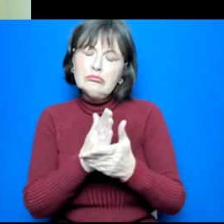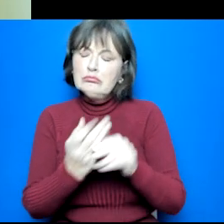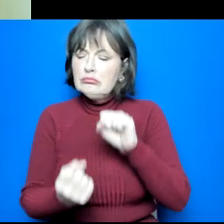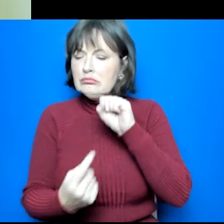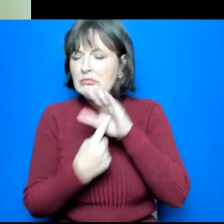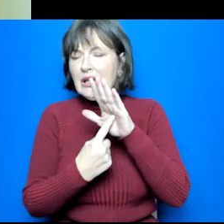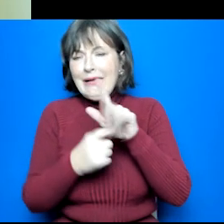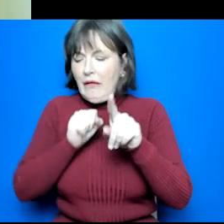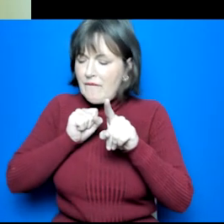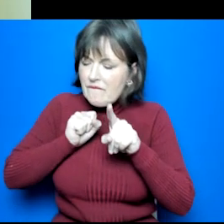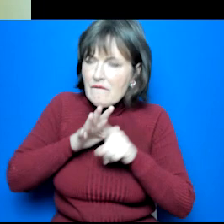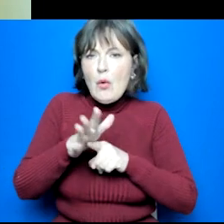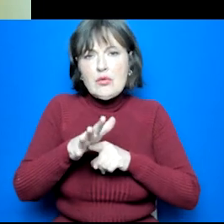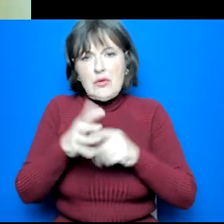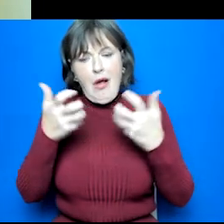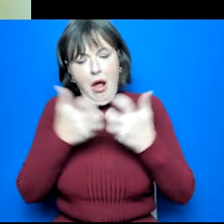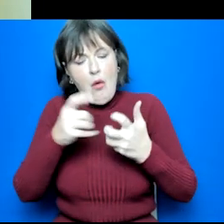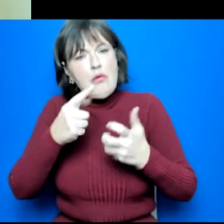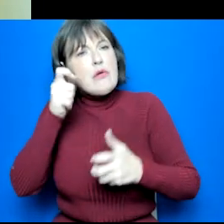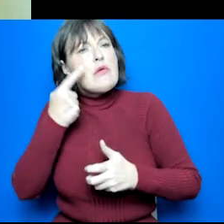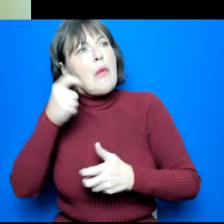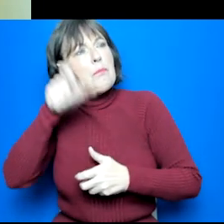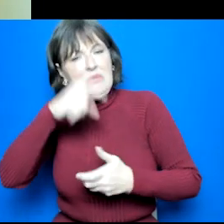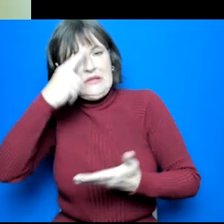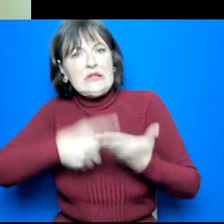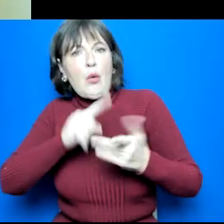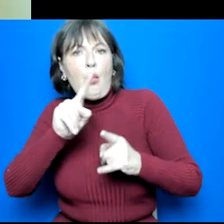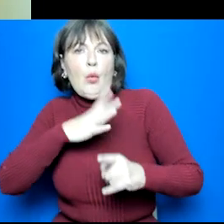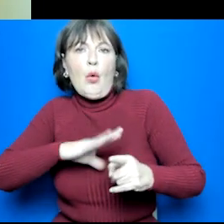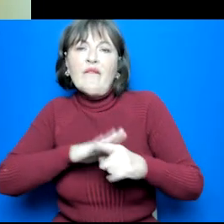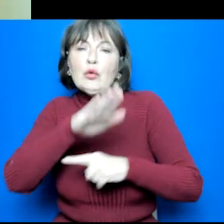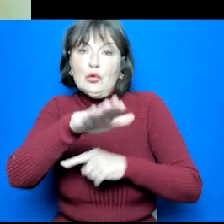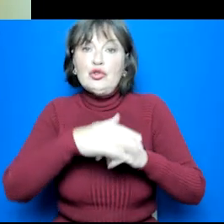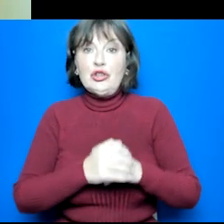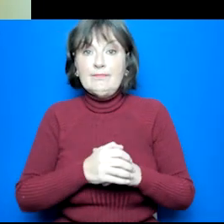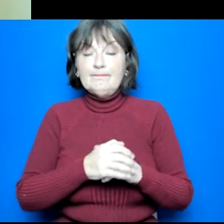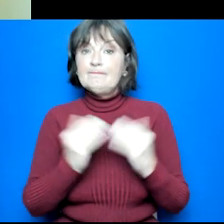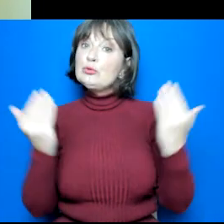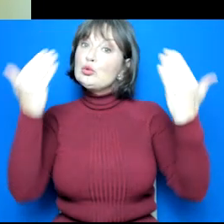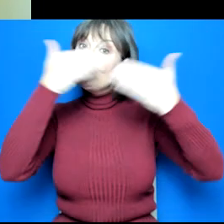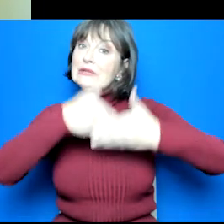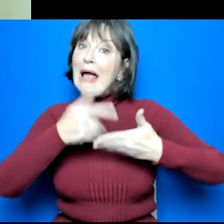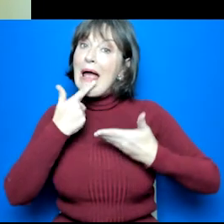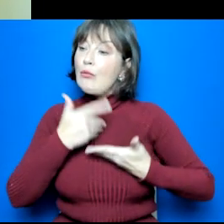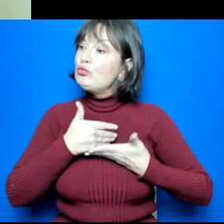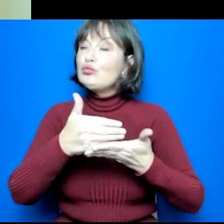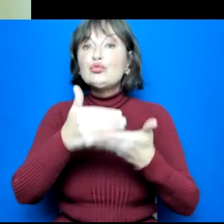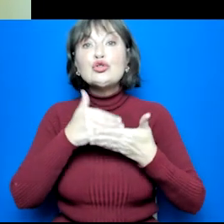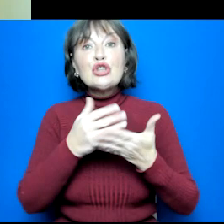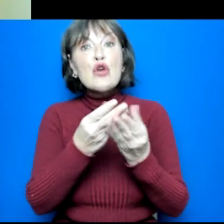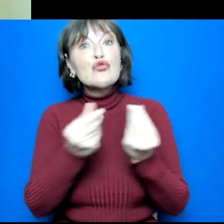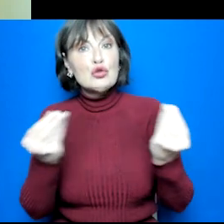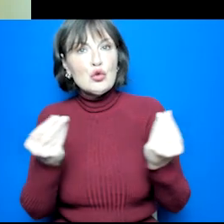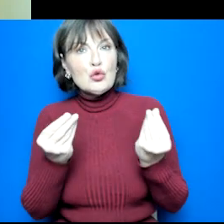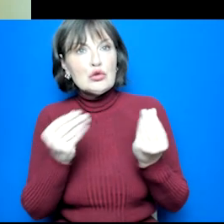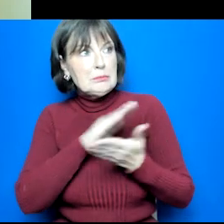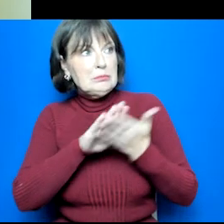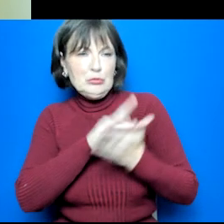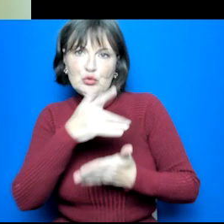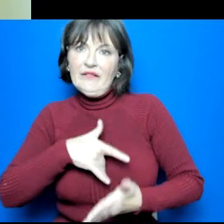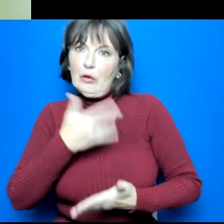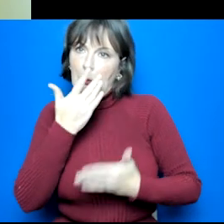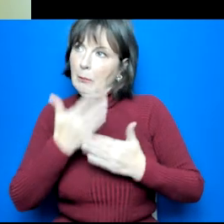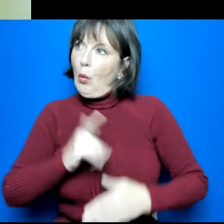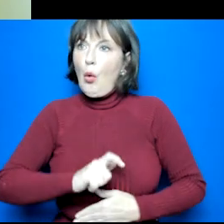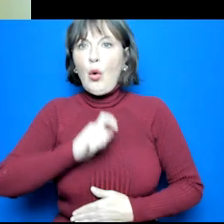career decision-making. We'll be sharing some advice and resources with you tonight to help you feel more confident to support them at this important time